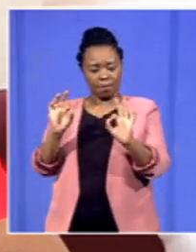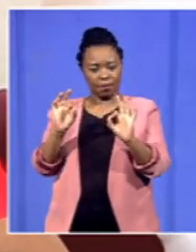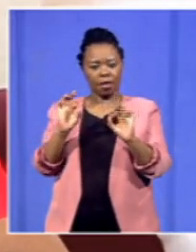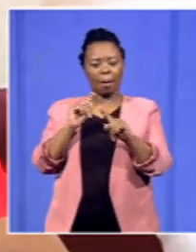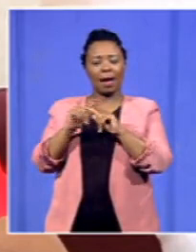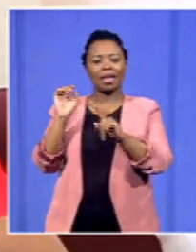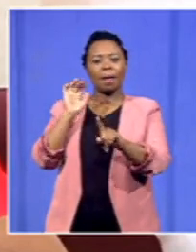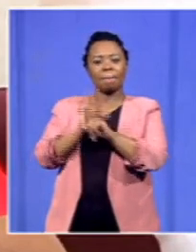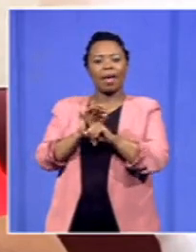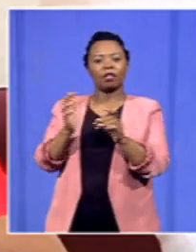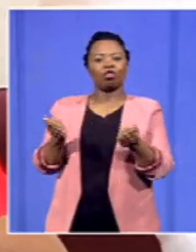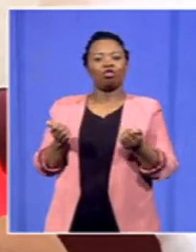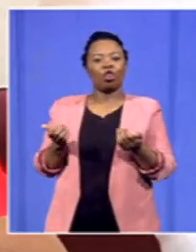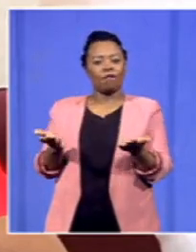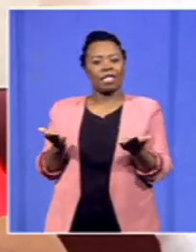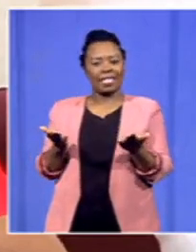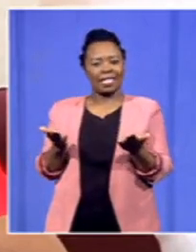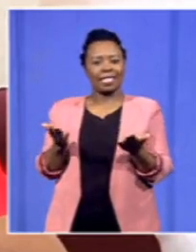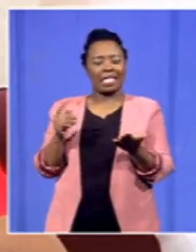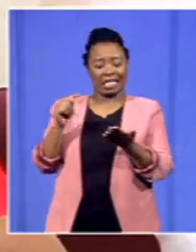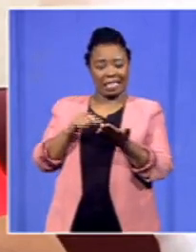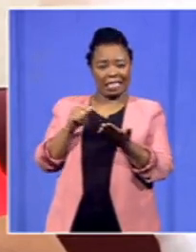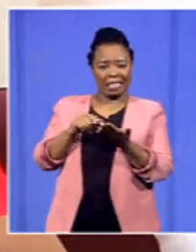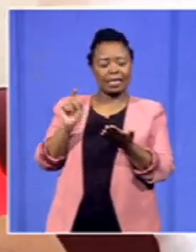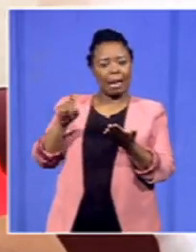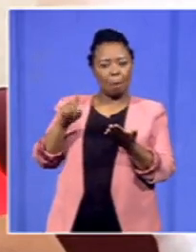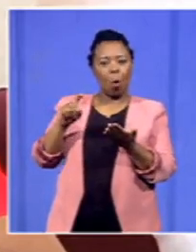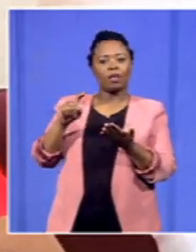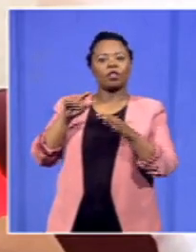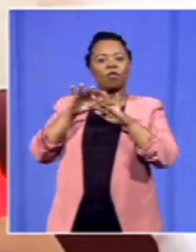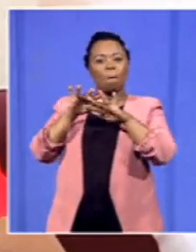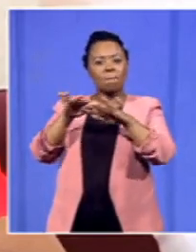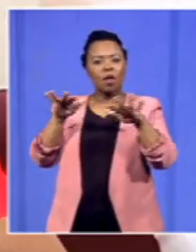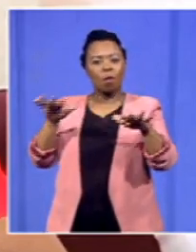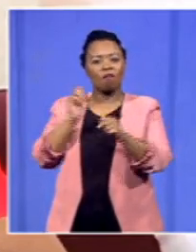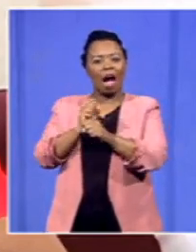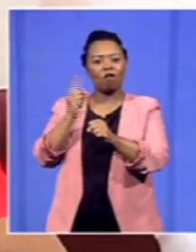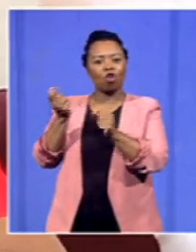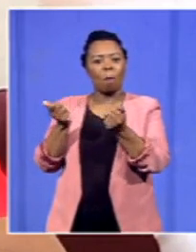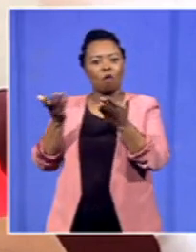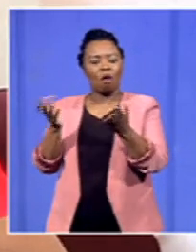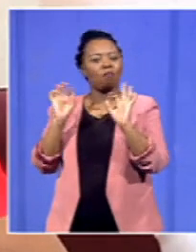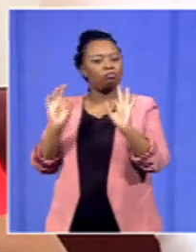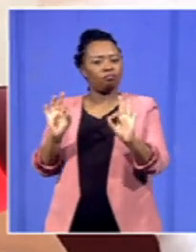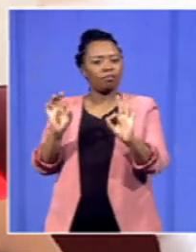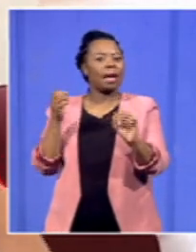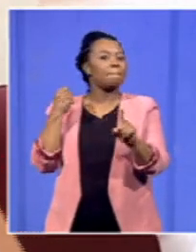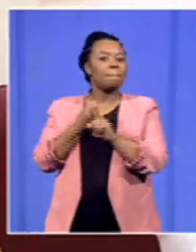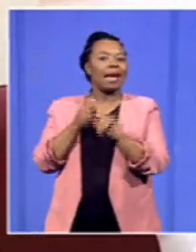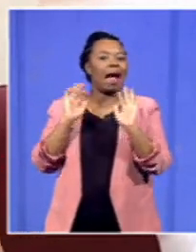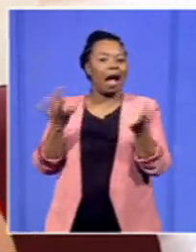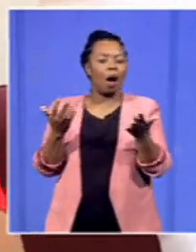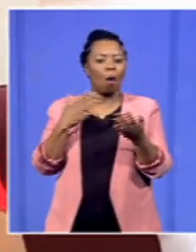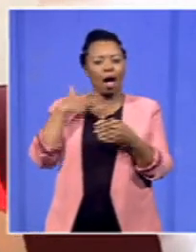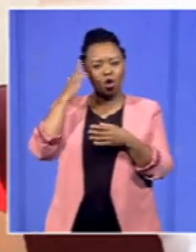ought to be providing to the people of Hauden? And I understand that... This is the second question. I understand